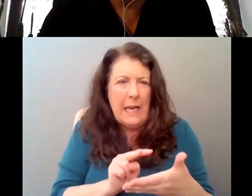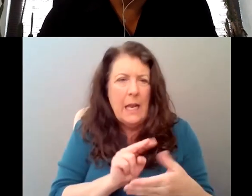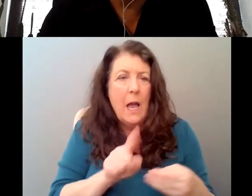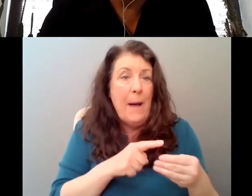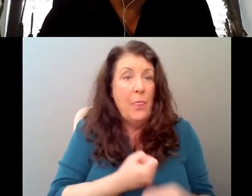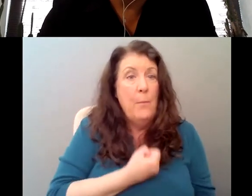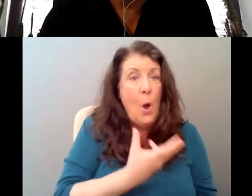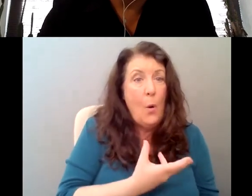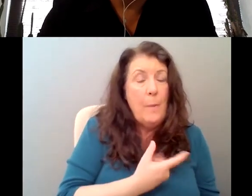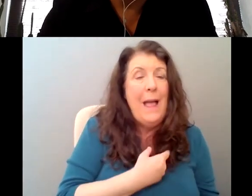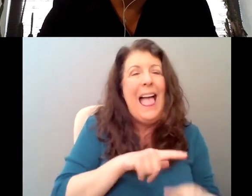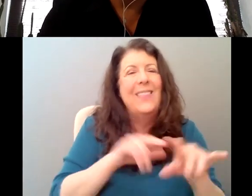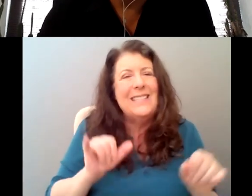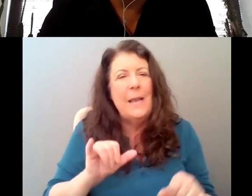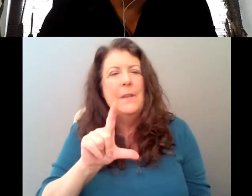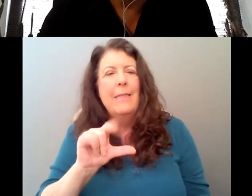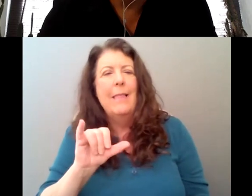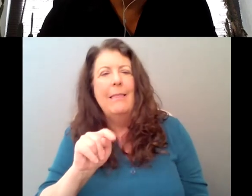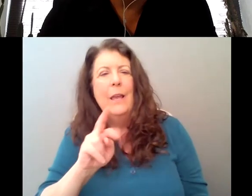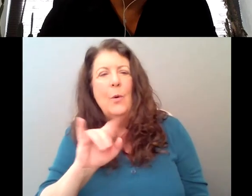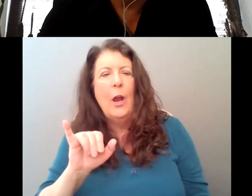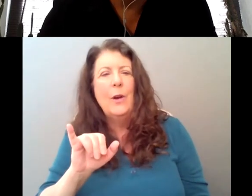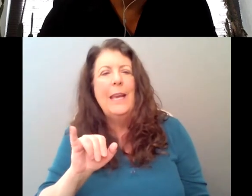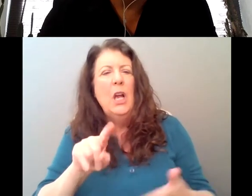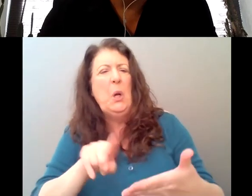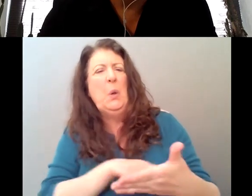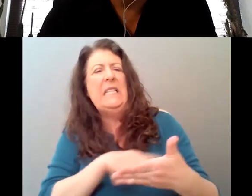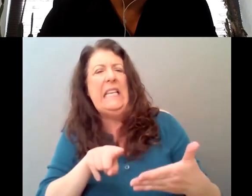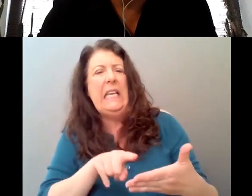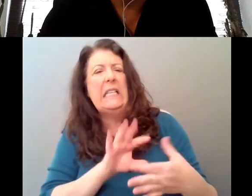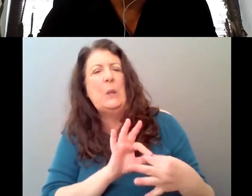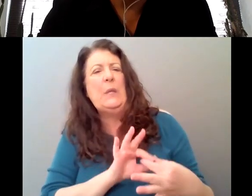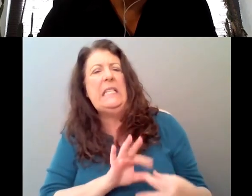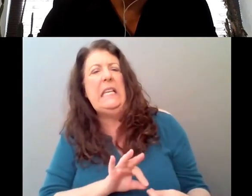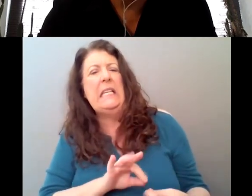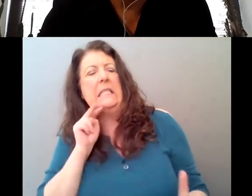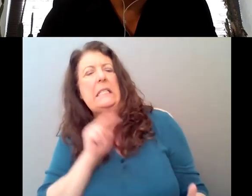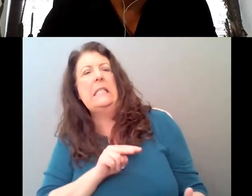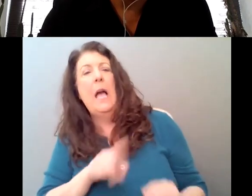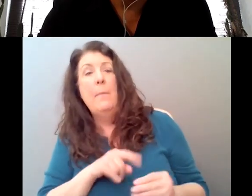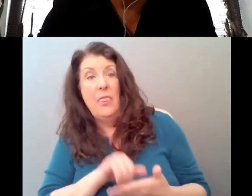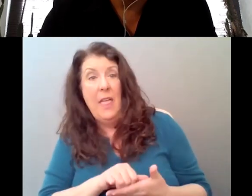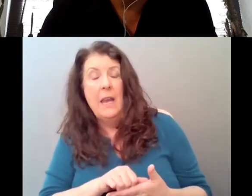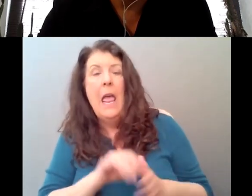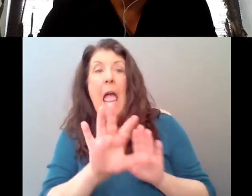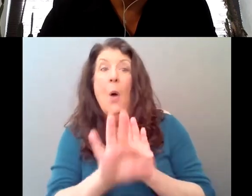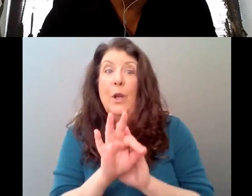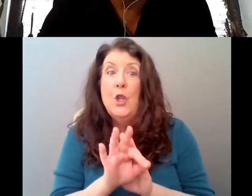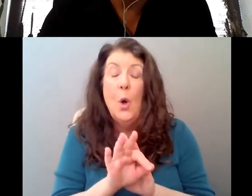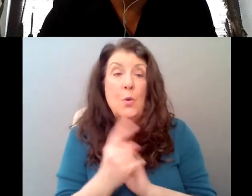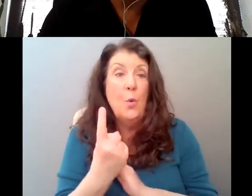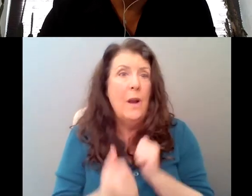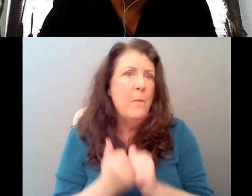at, at all moments and sort of choosing La Traviata as the opera, both because that was one of, that was an opera